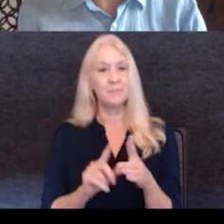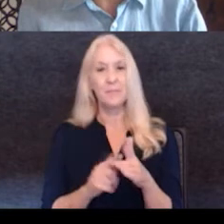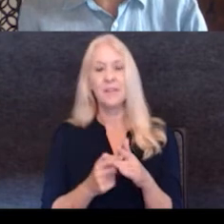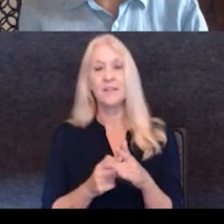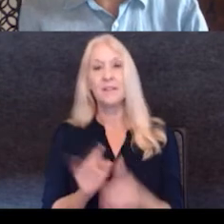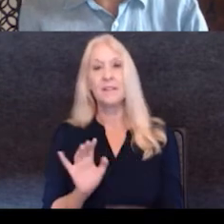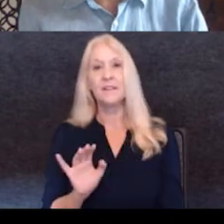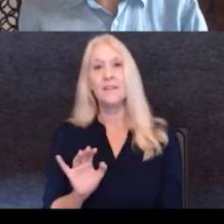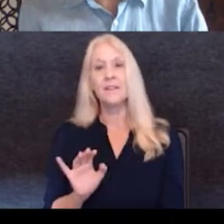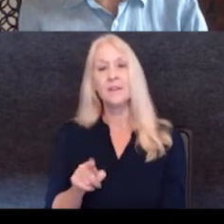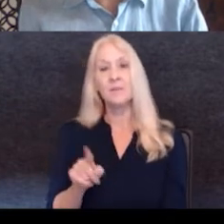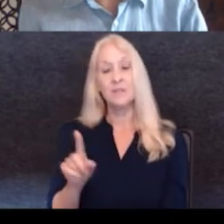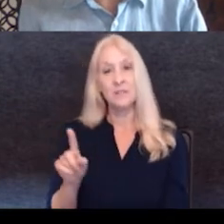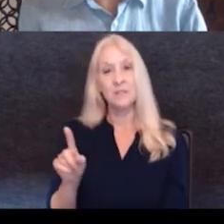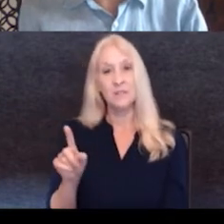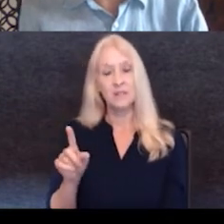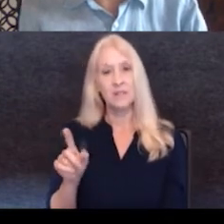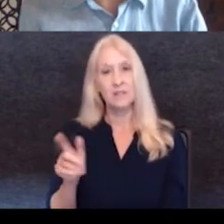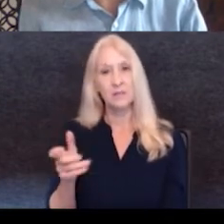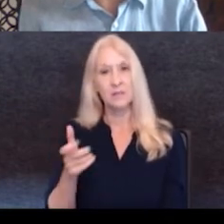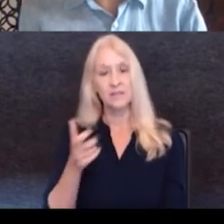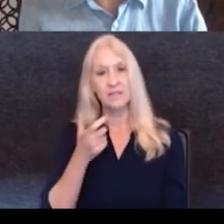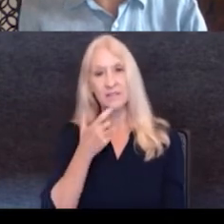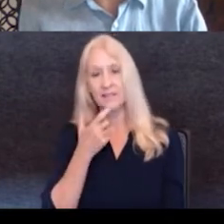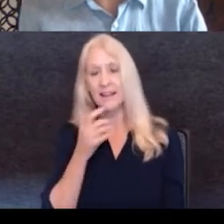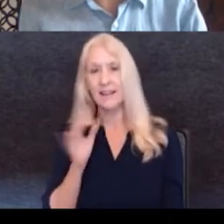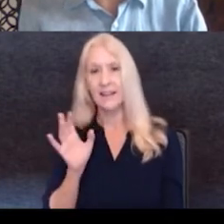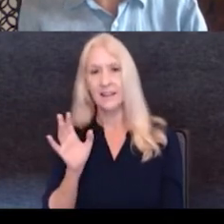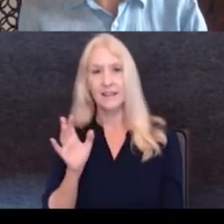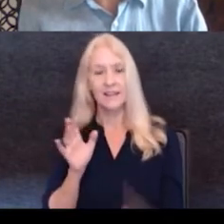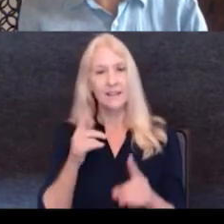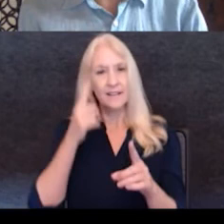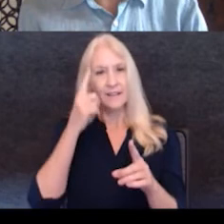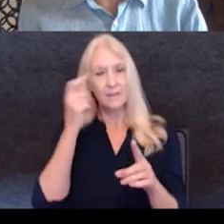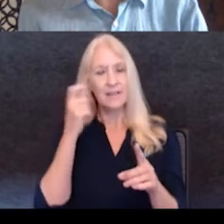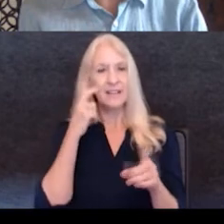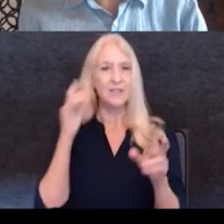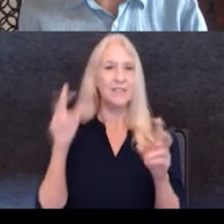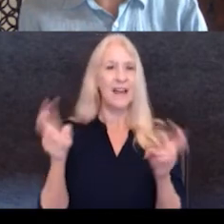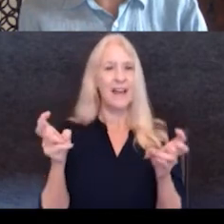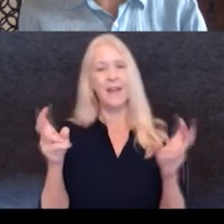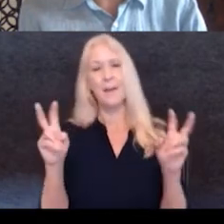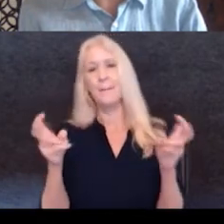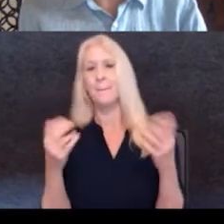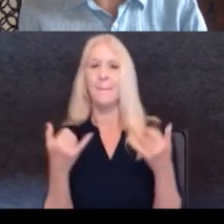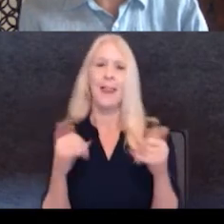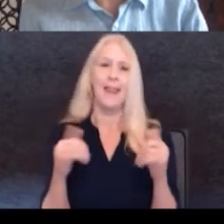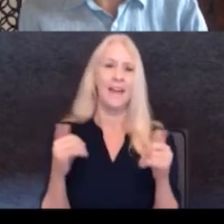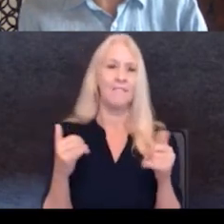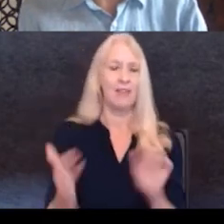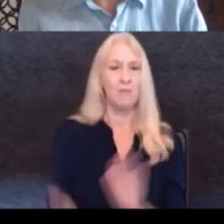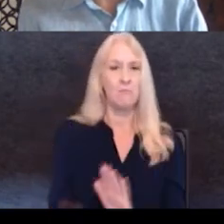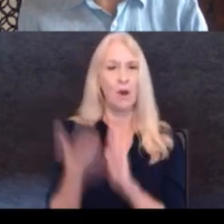say, because you, you, um, like it says that there's like a playful approach, but you learn